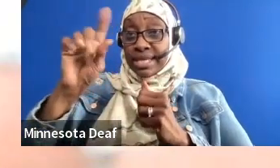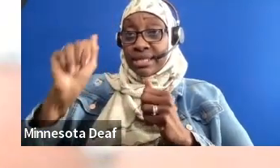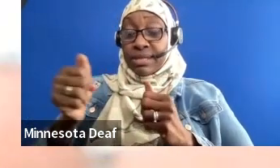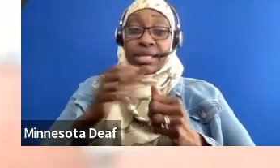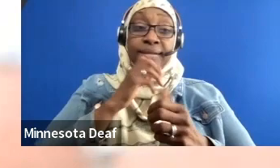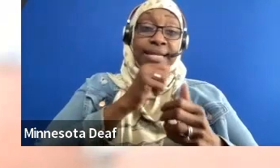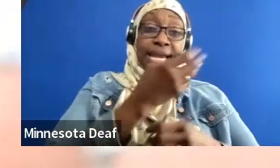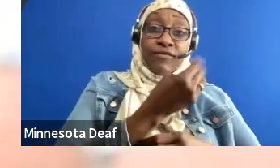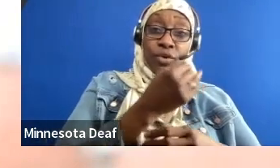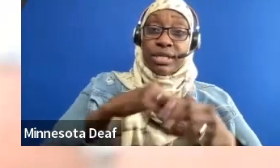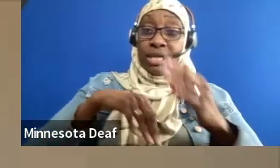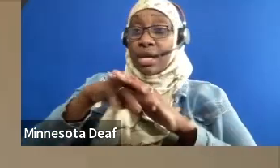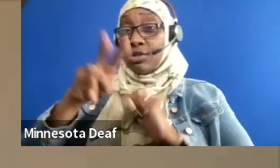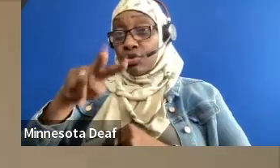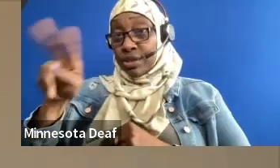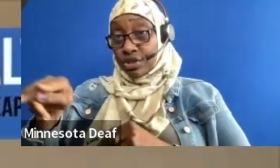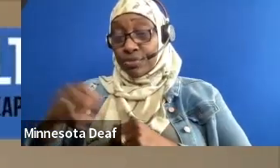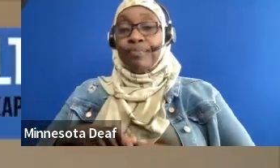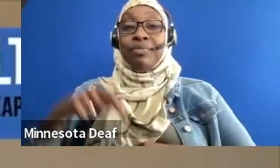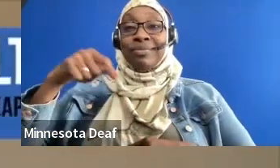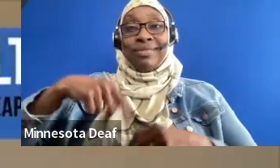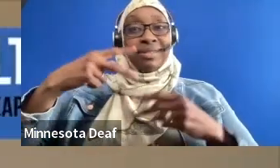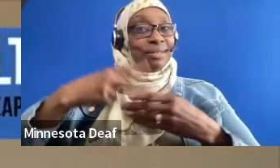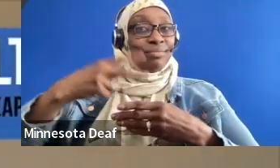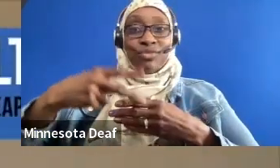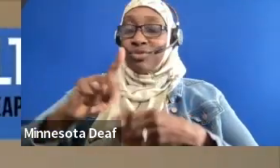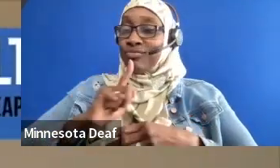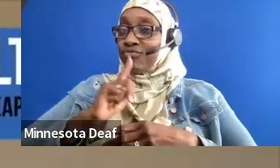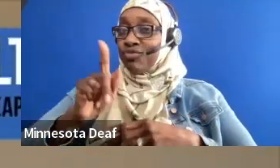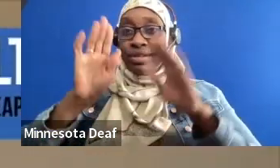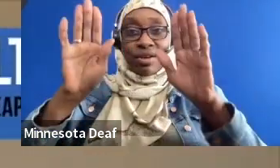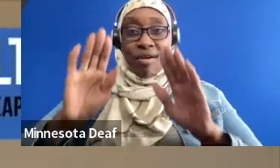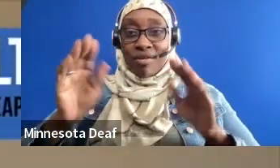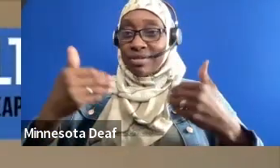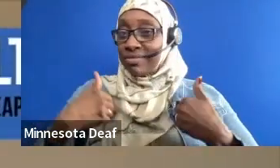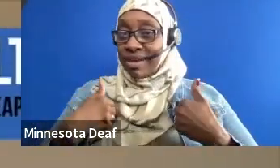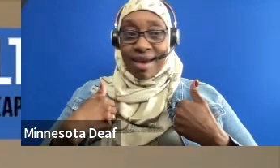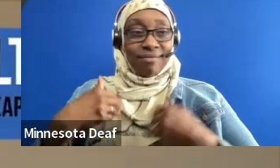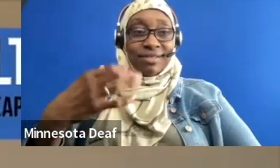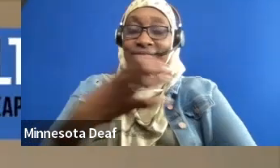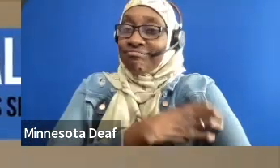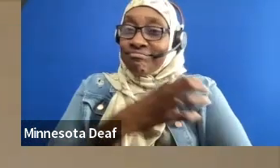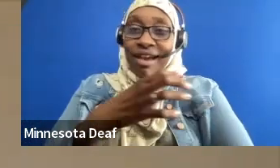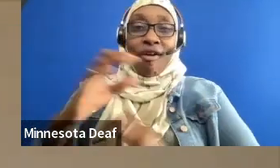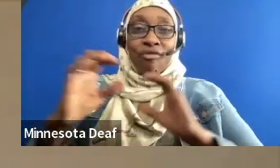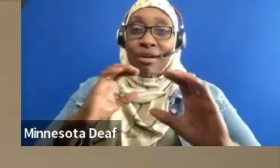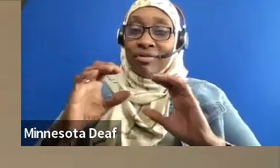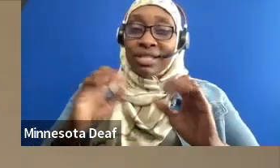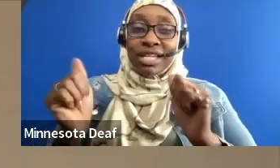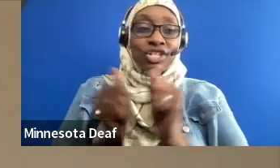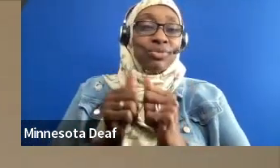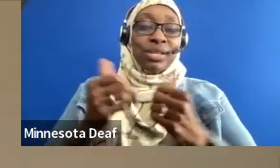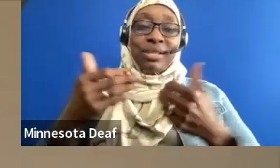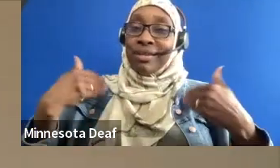independent living. It's been really awesome to have such powerful conversations with young voices